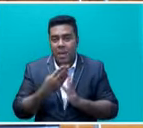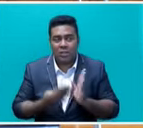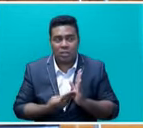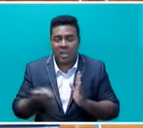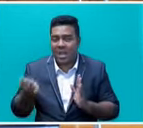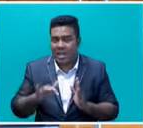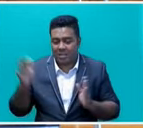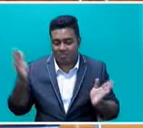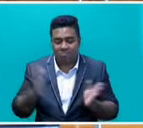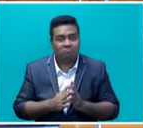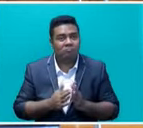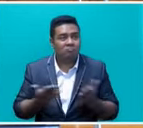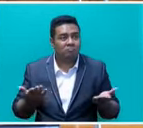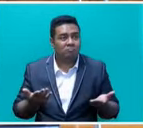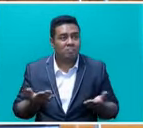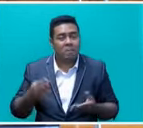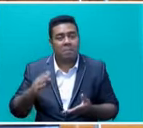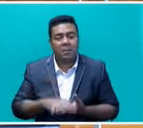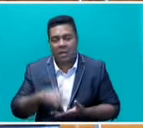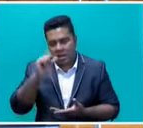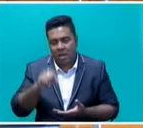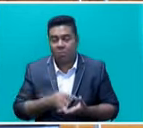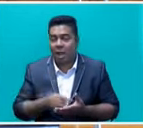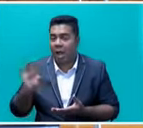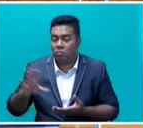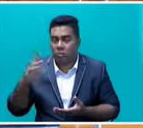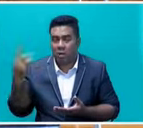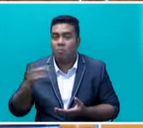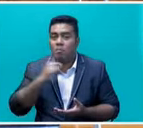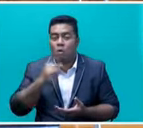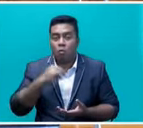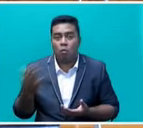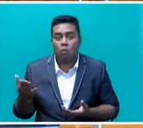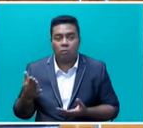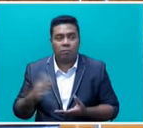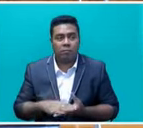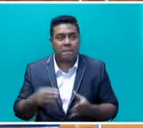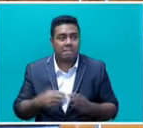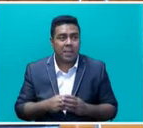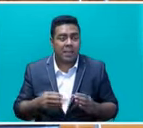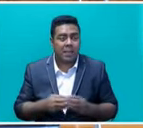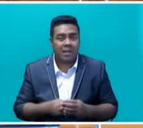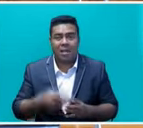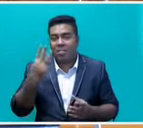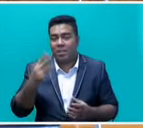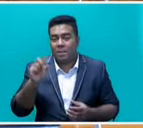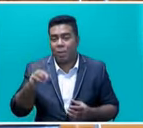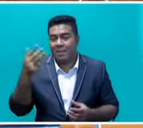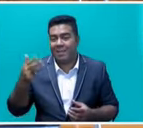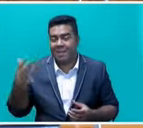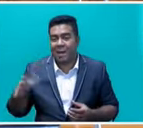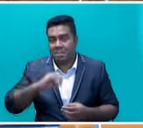micro, small, medium enterprise can go out and borrow from the commercial banks, the interest rate of no more than 3.99%,